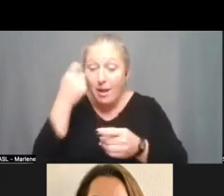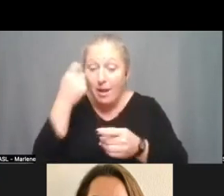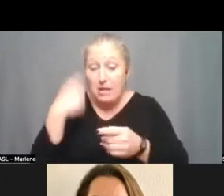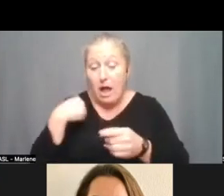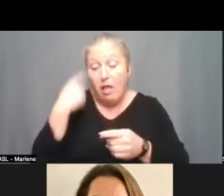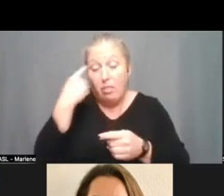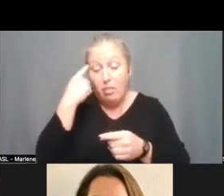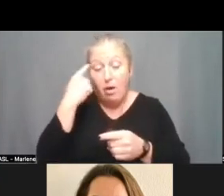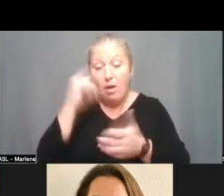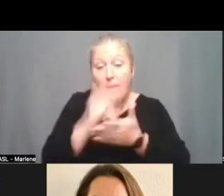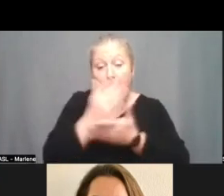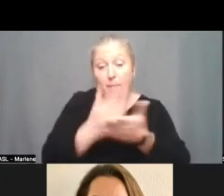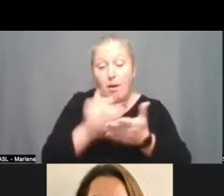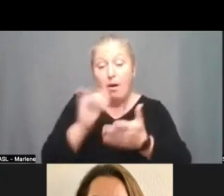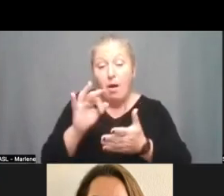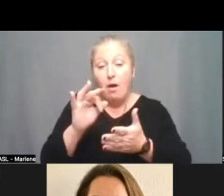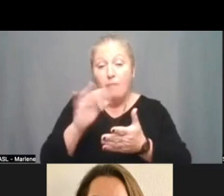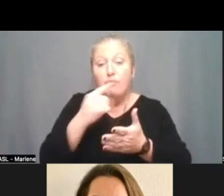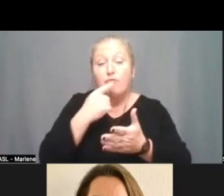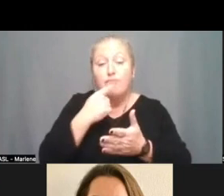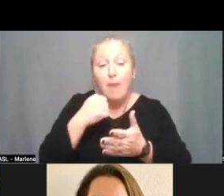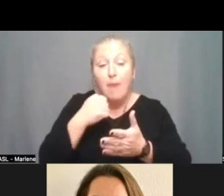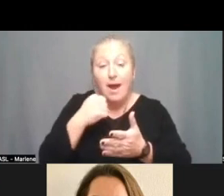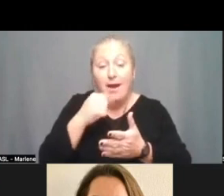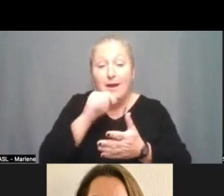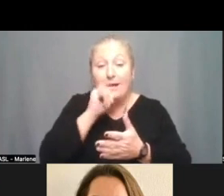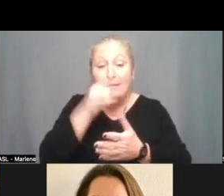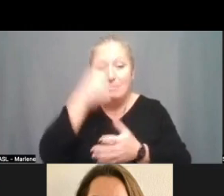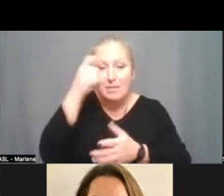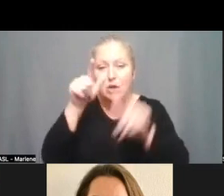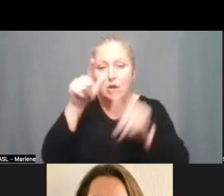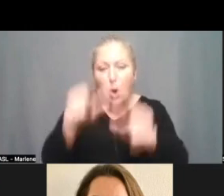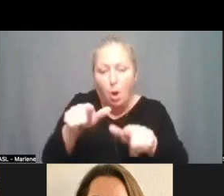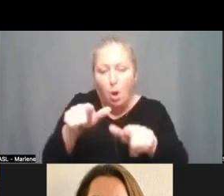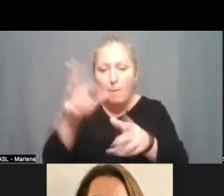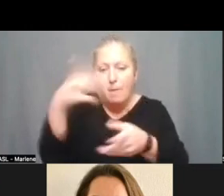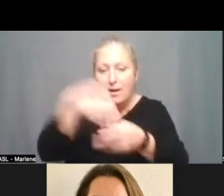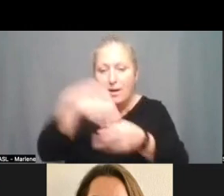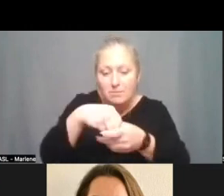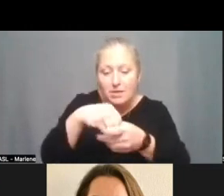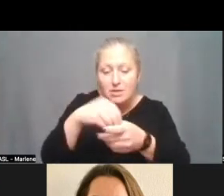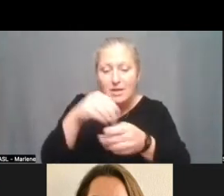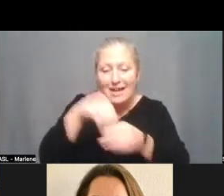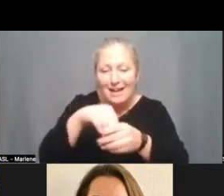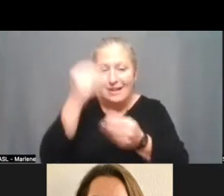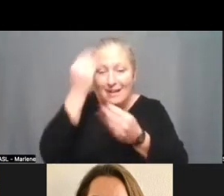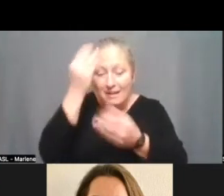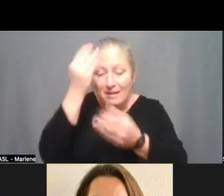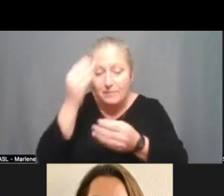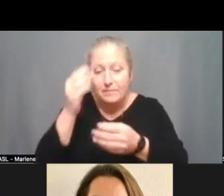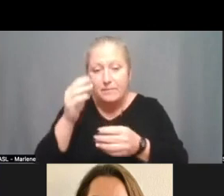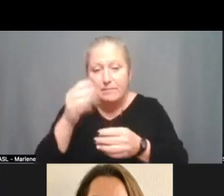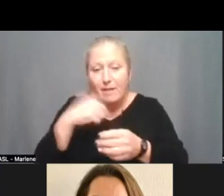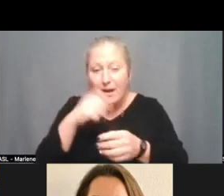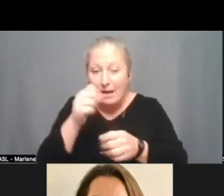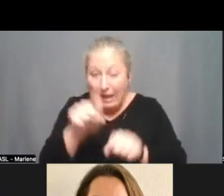is that part of the the red arrow may be because it's the lower participation rate in the data and i wasn't sure if you could elaborate on